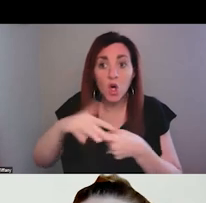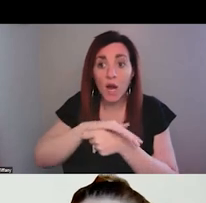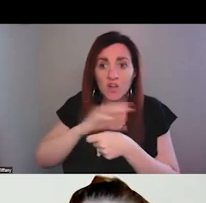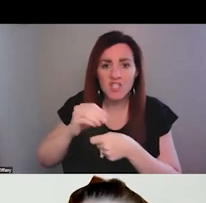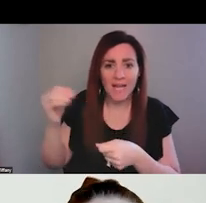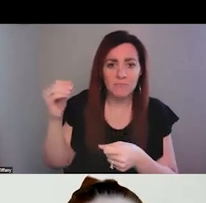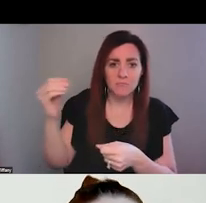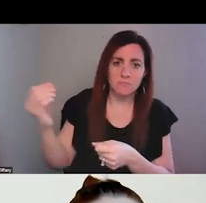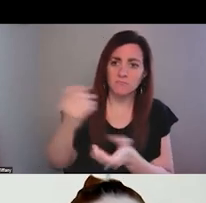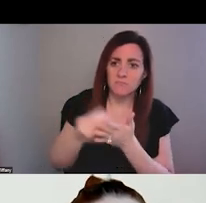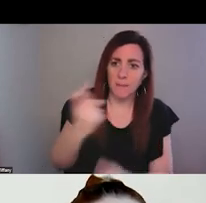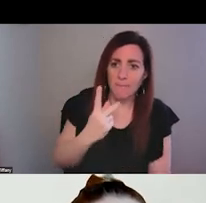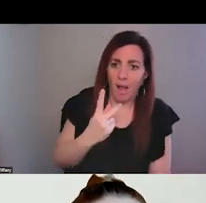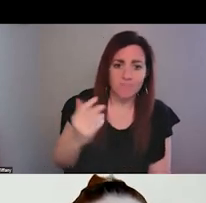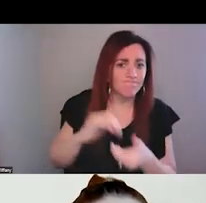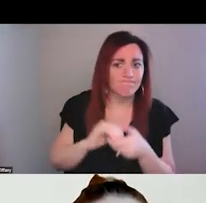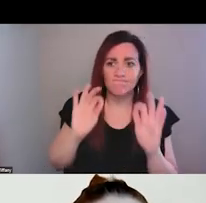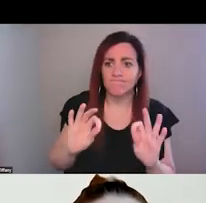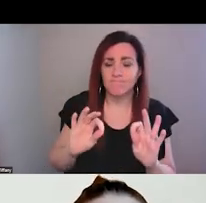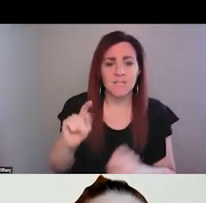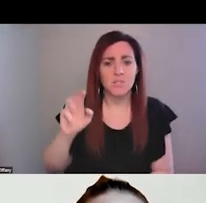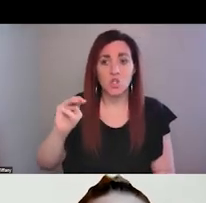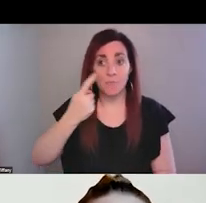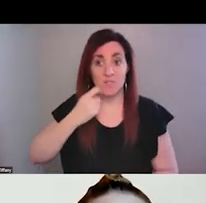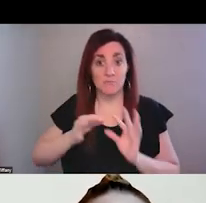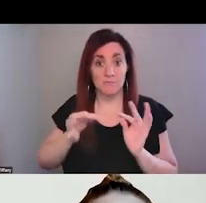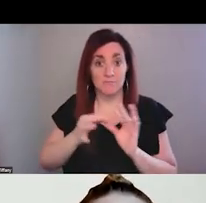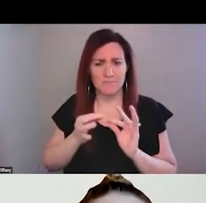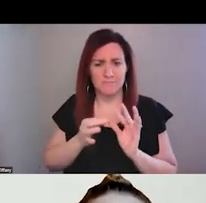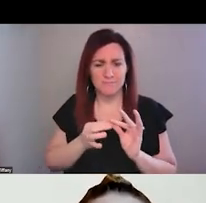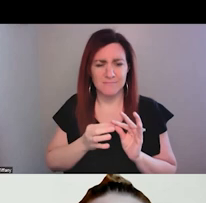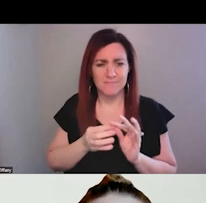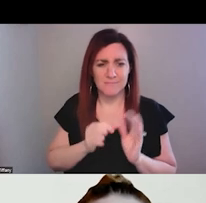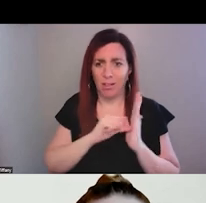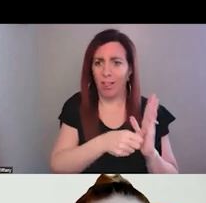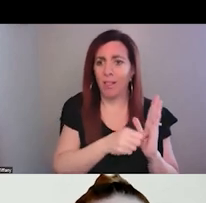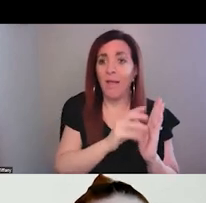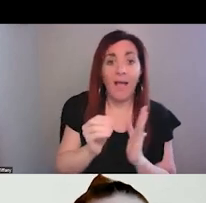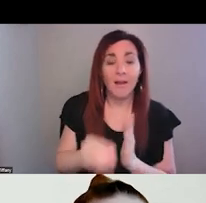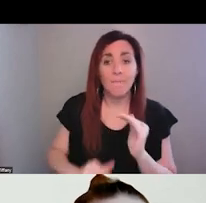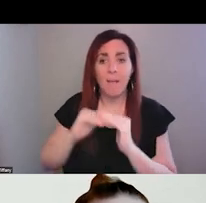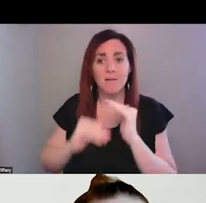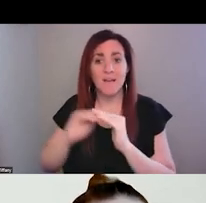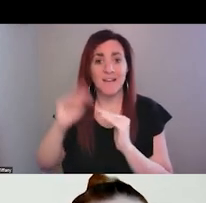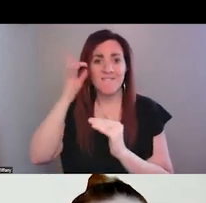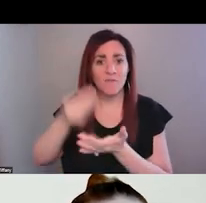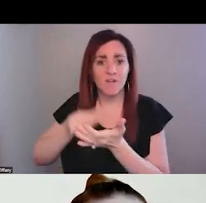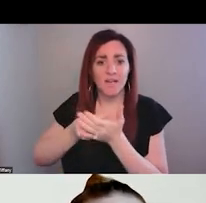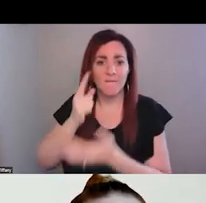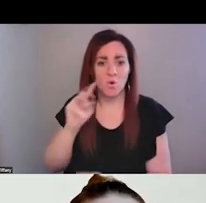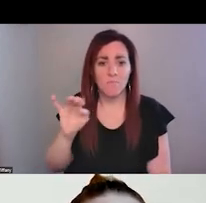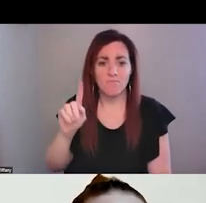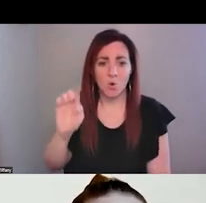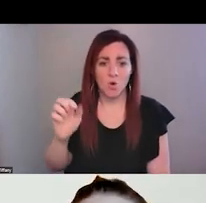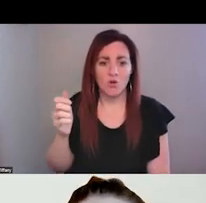pairs very well with, um, uh, what Tom was just saying and also just, uh, requiring them to maximize federal funding for mobile crisis response.